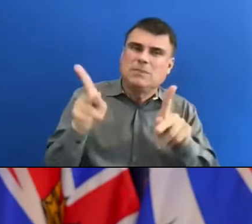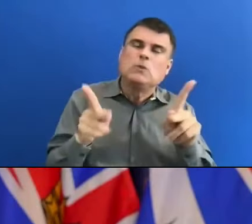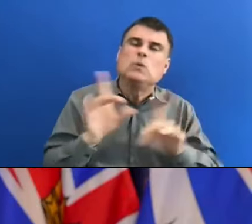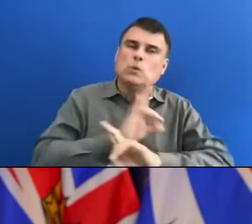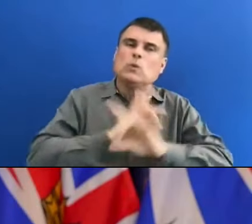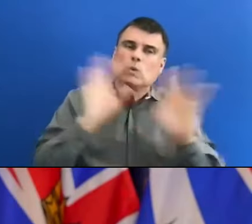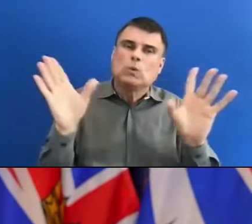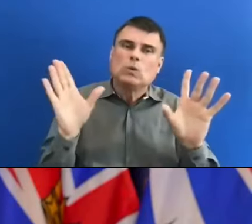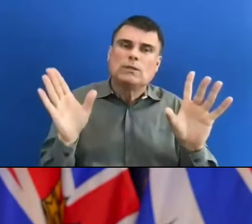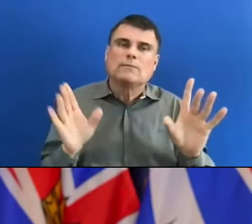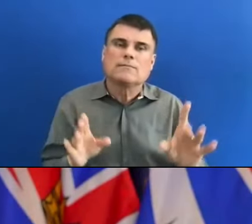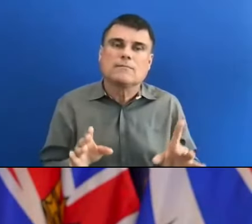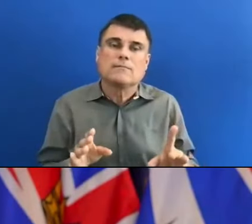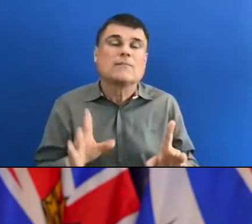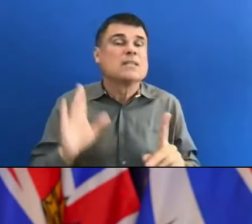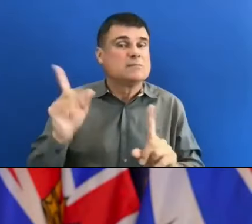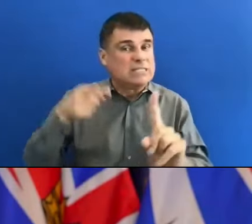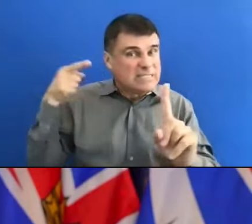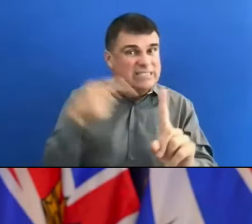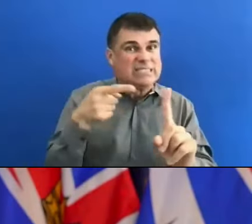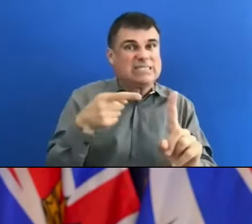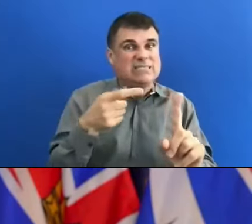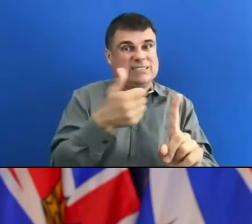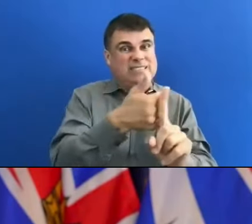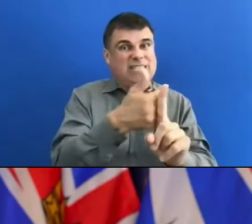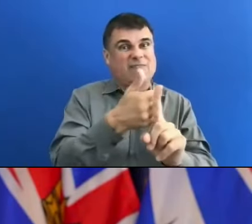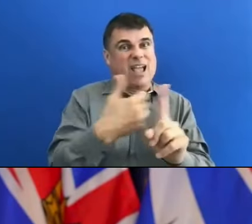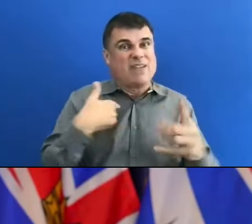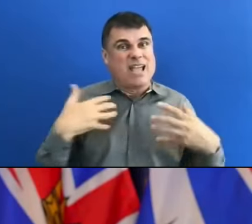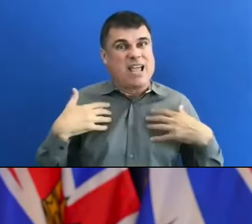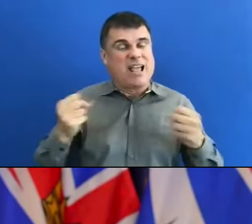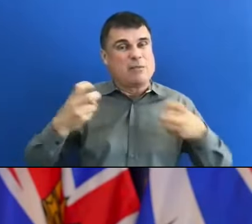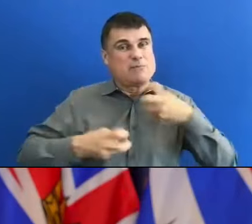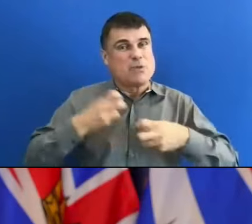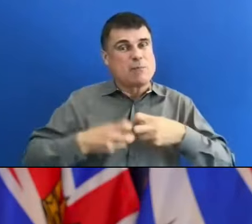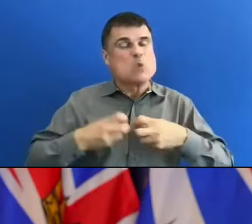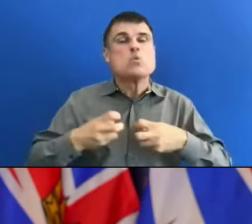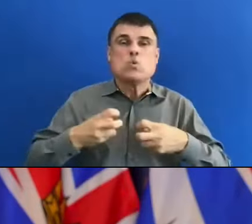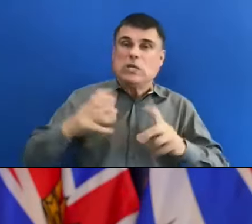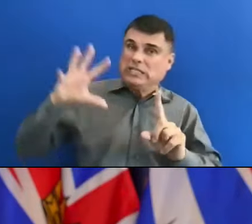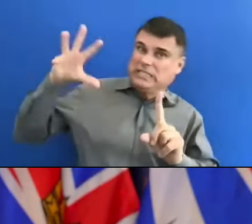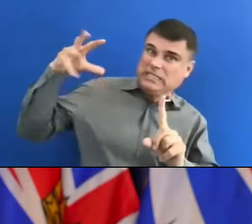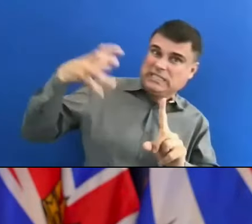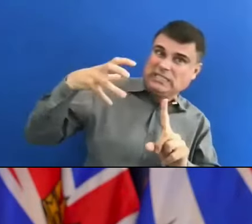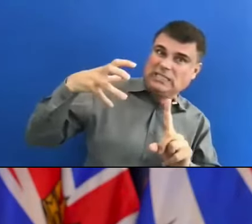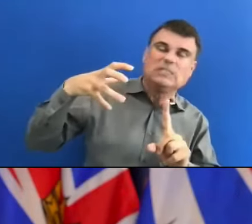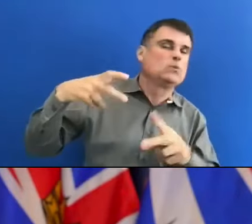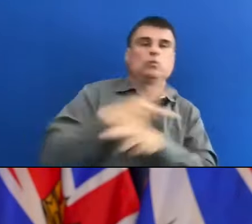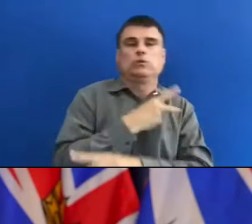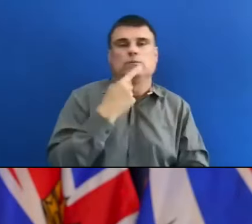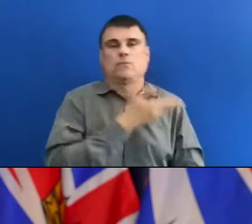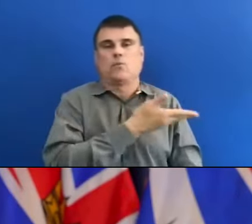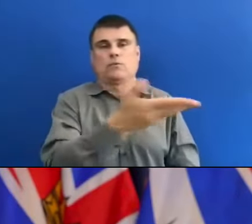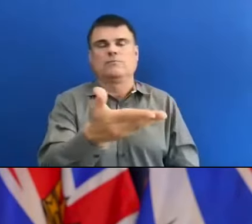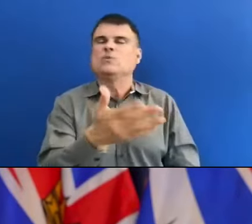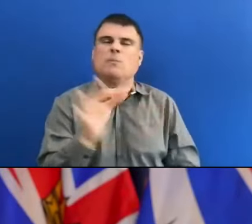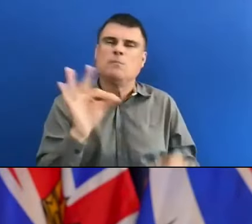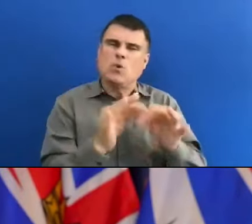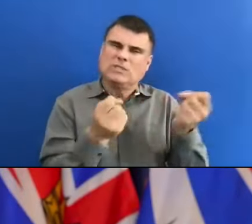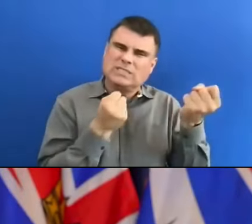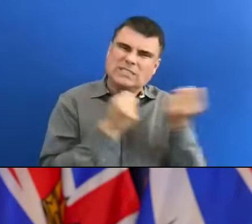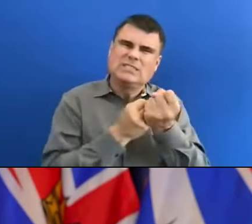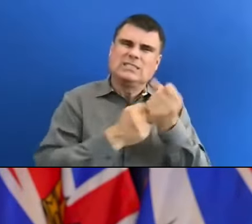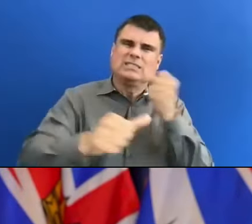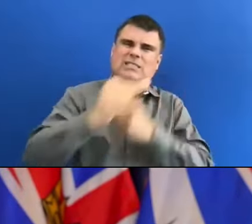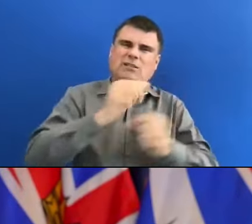us with underlying health conditions. And we have to do everything we can to support each other in these times. Even